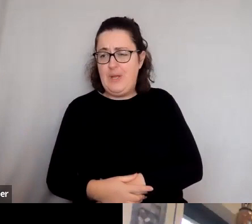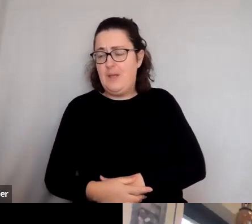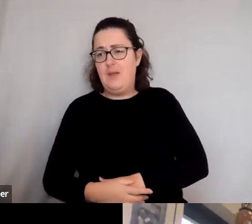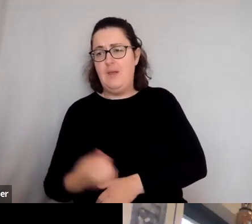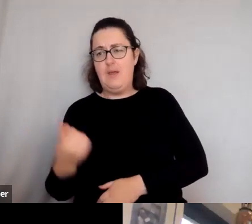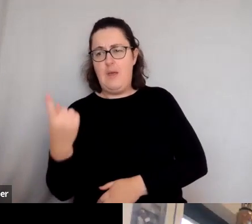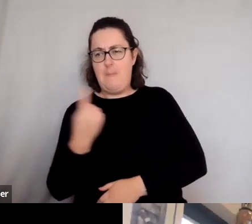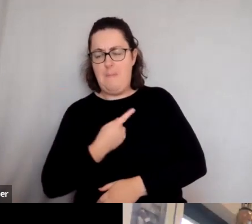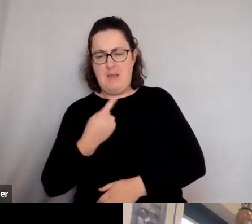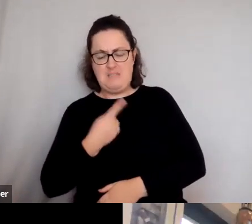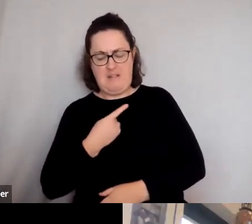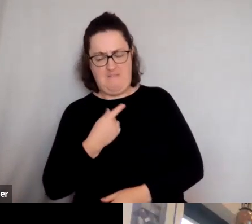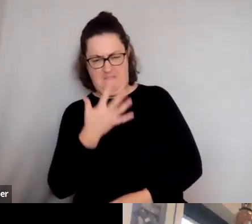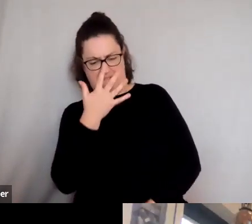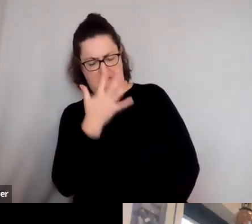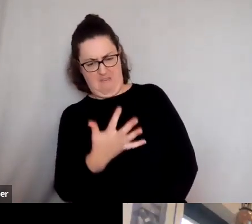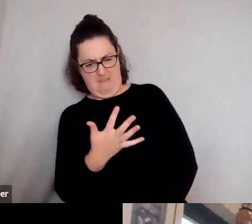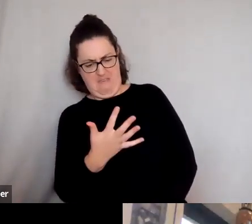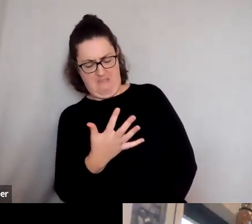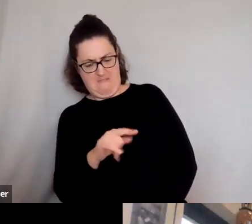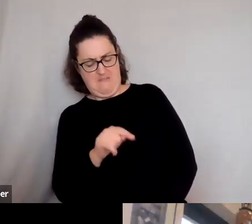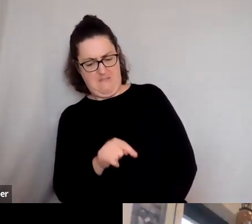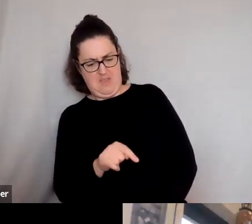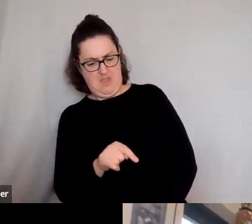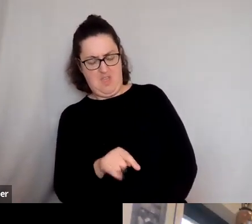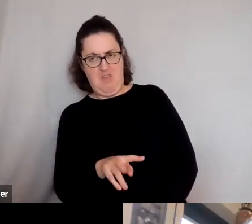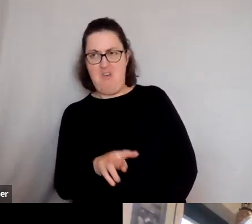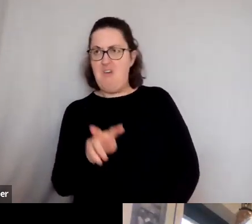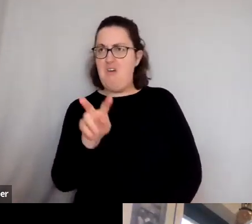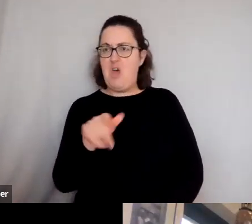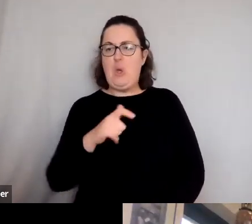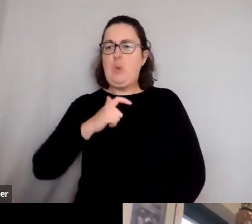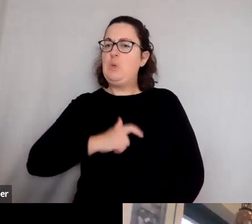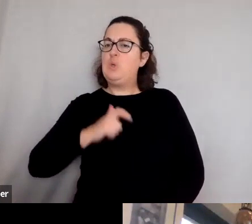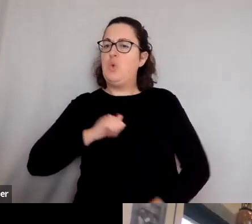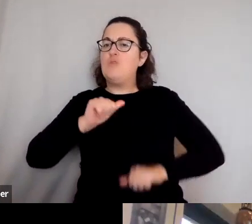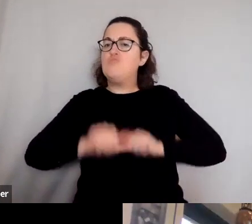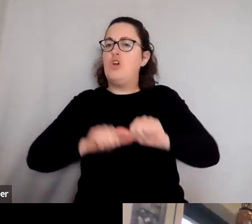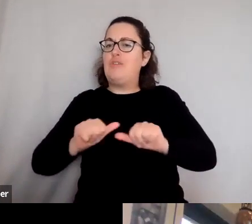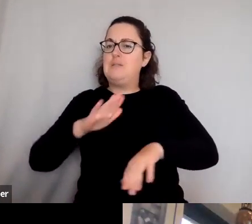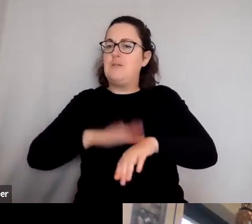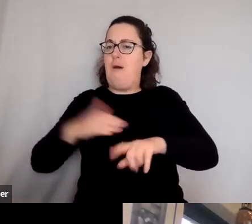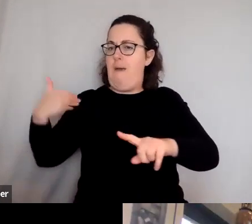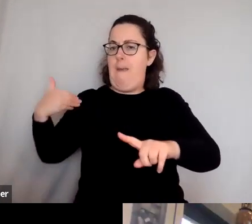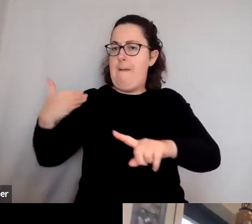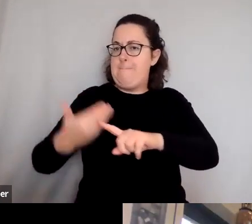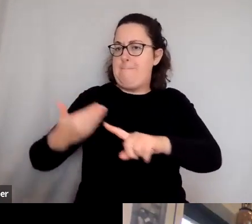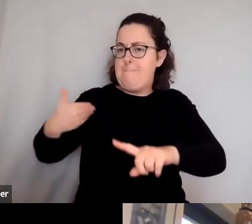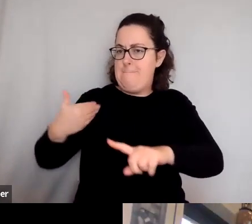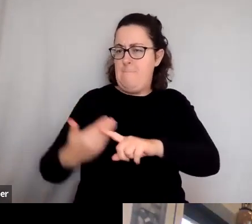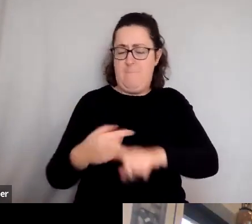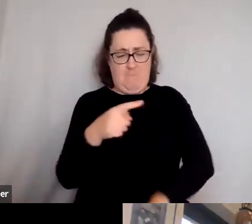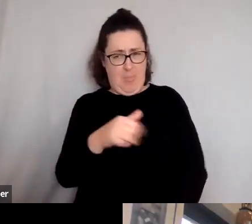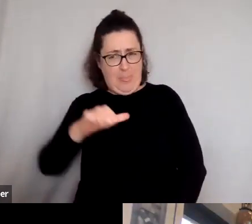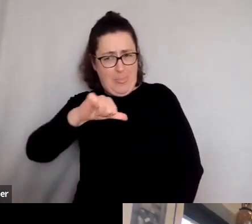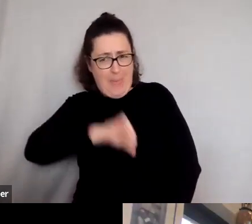very crude version at the age of five that a human progress throughout time. yet here was something from thousands